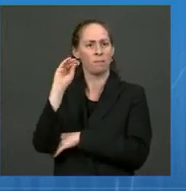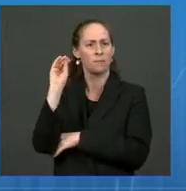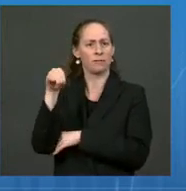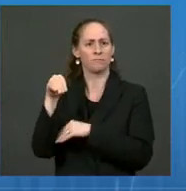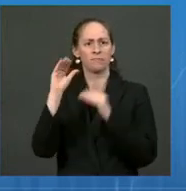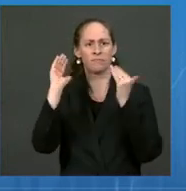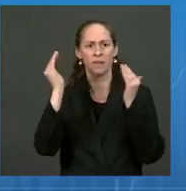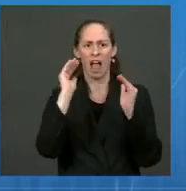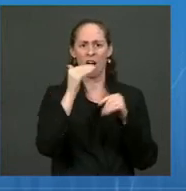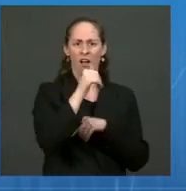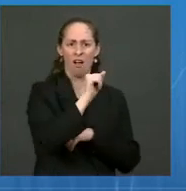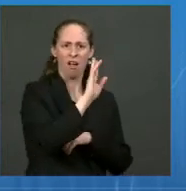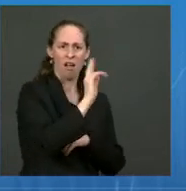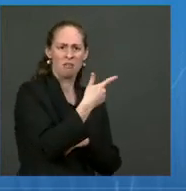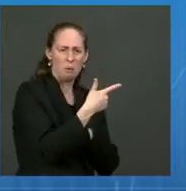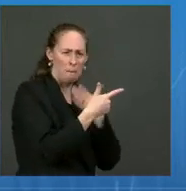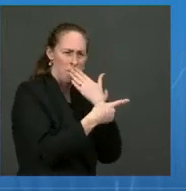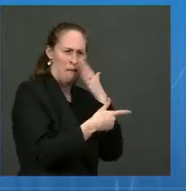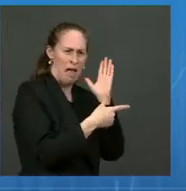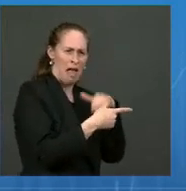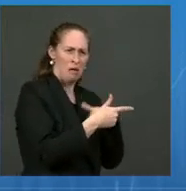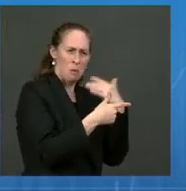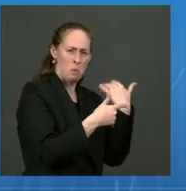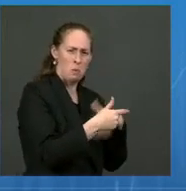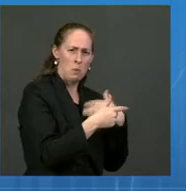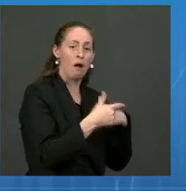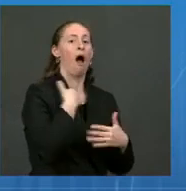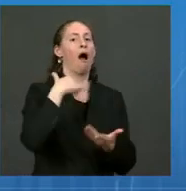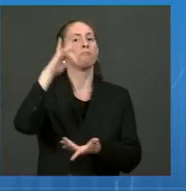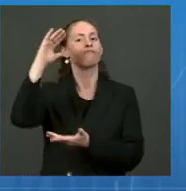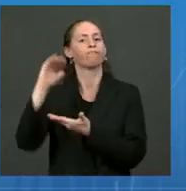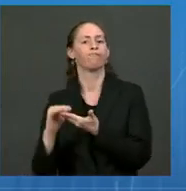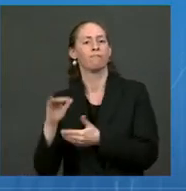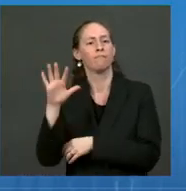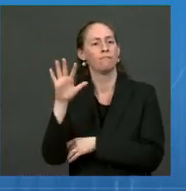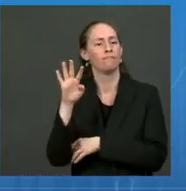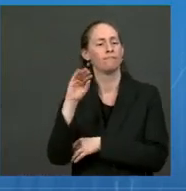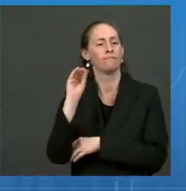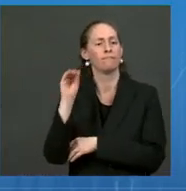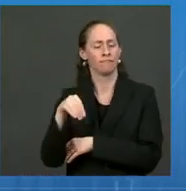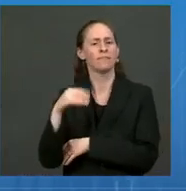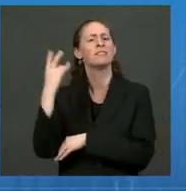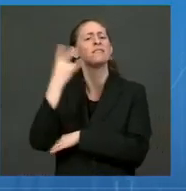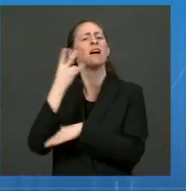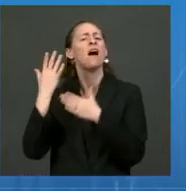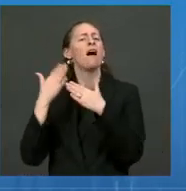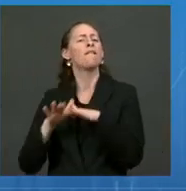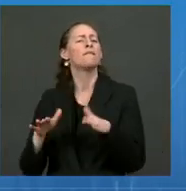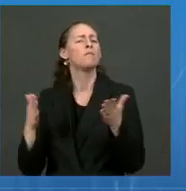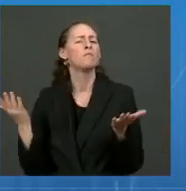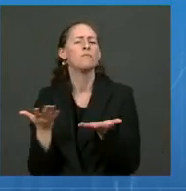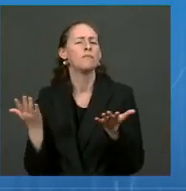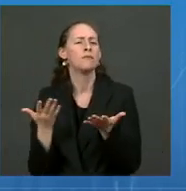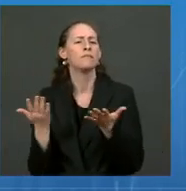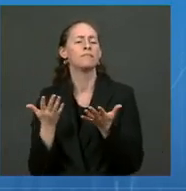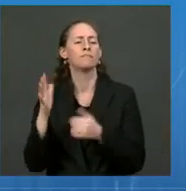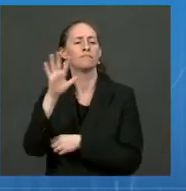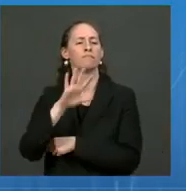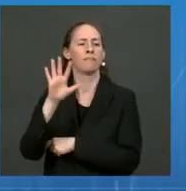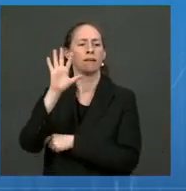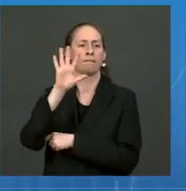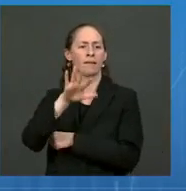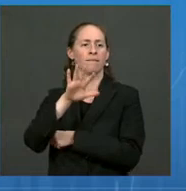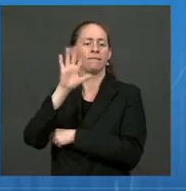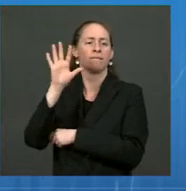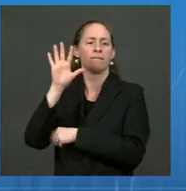28th. As of yesterday, the seven-day average of hospital admissions was about 5,500 per day, which is a